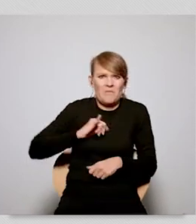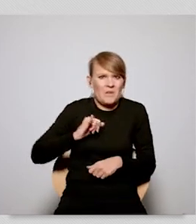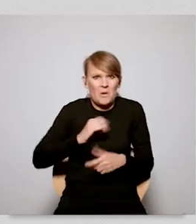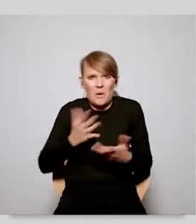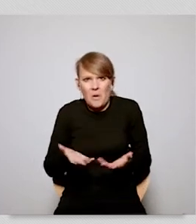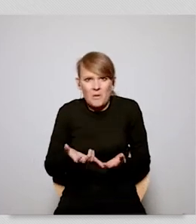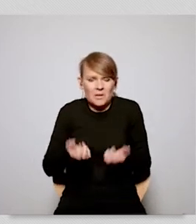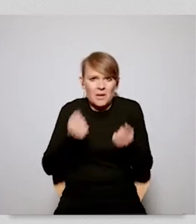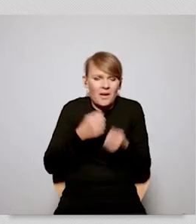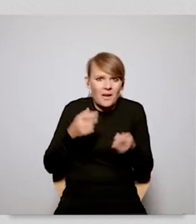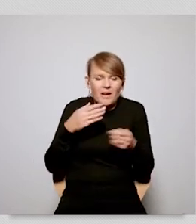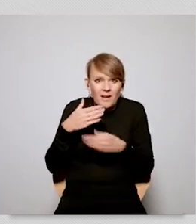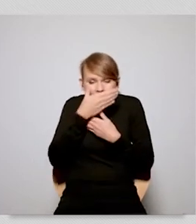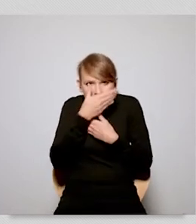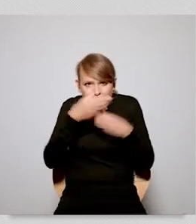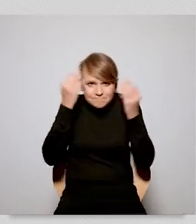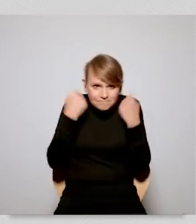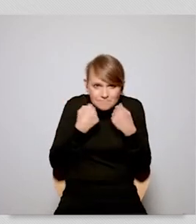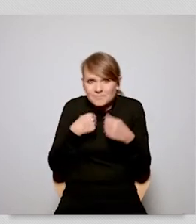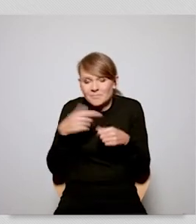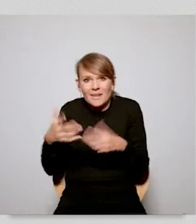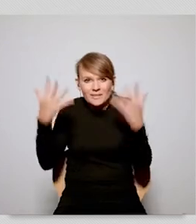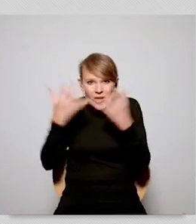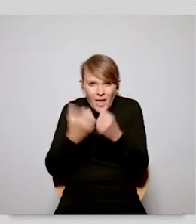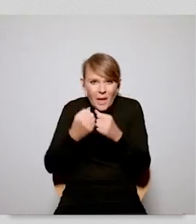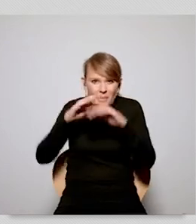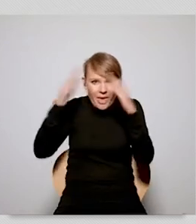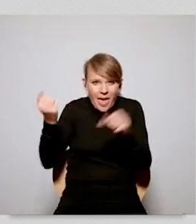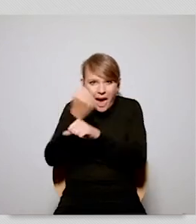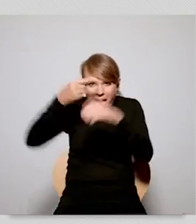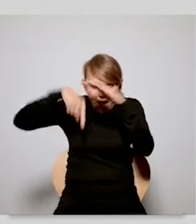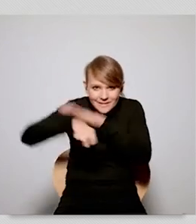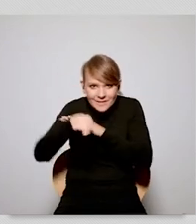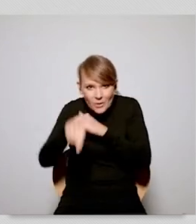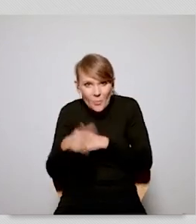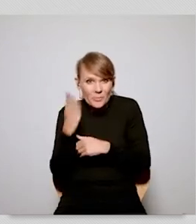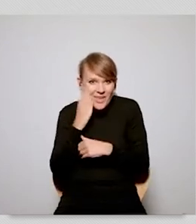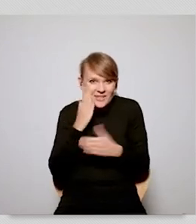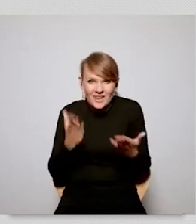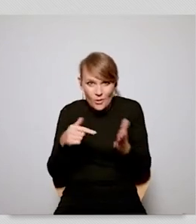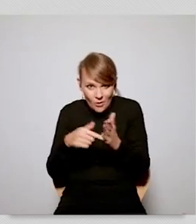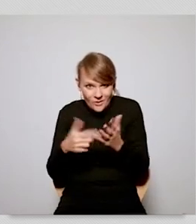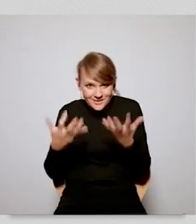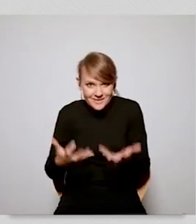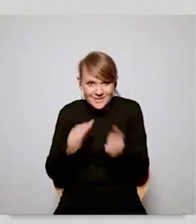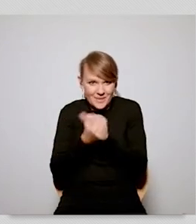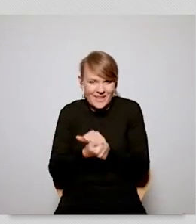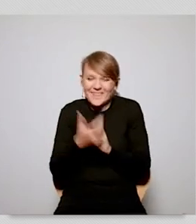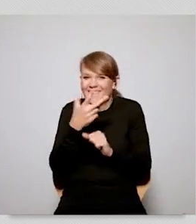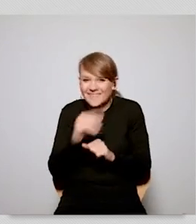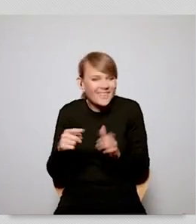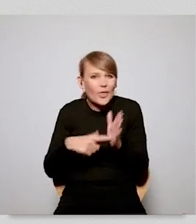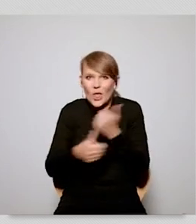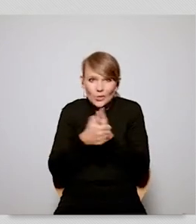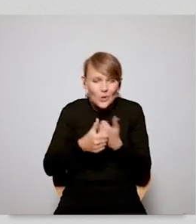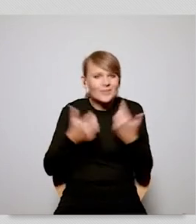all we do is restrictions restrictions restrictions we cannot go back to the caves or or put